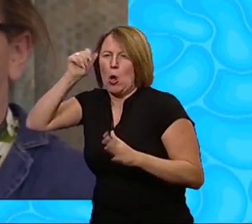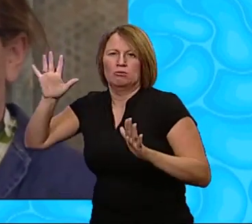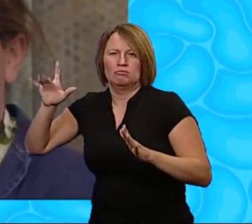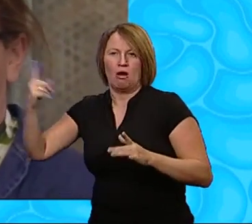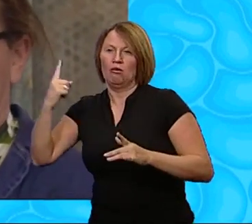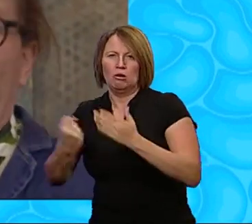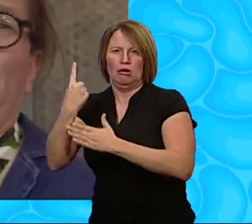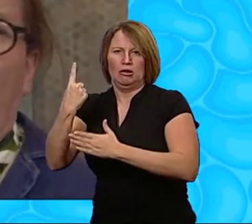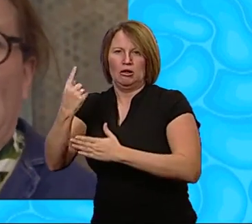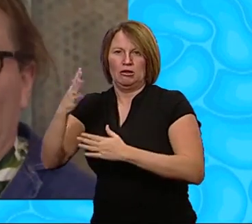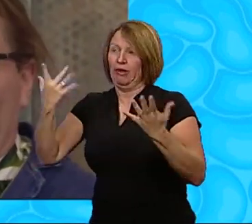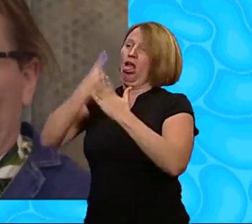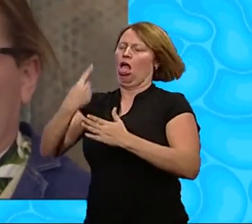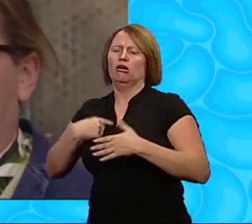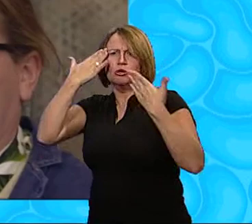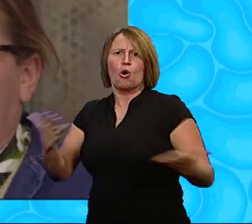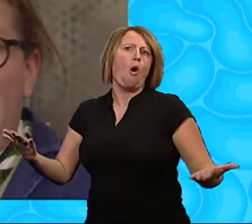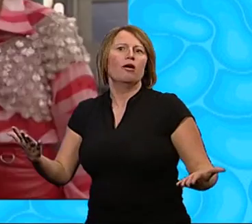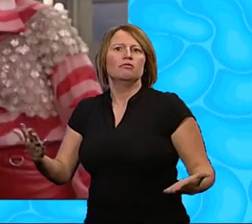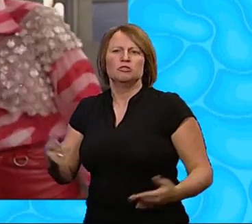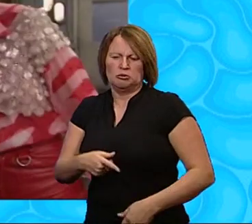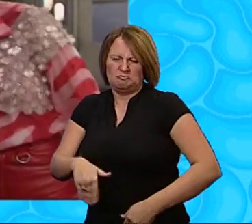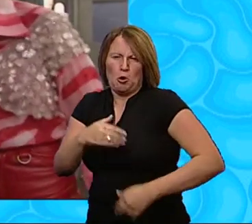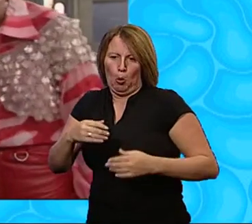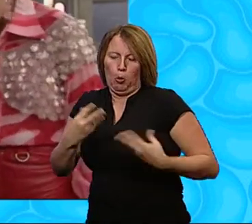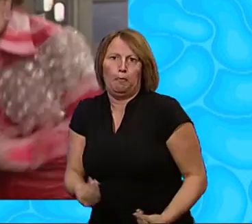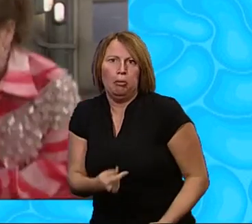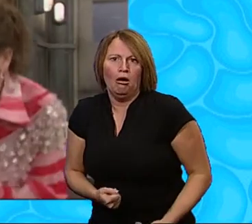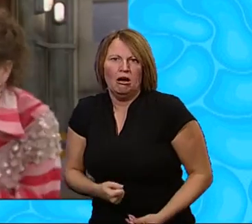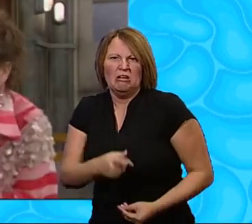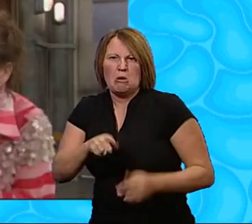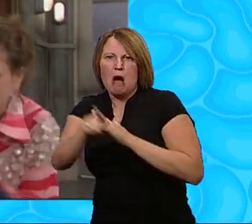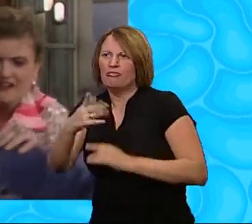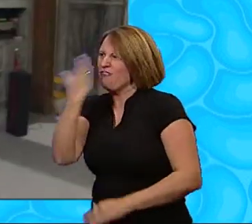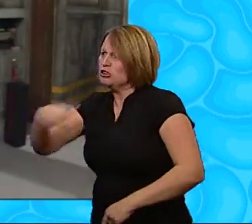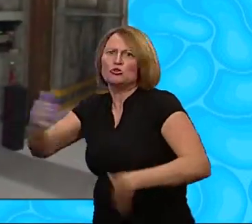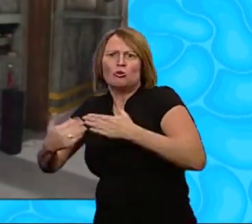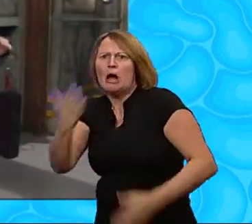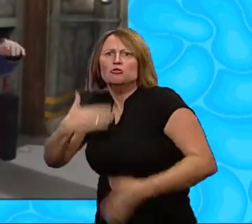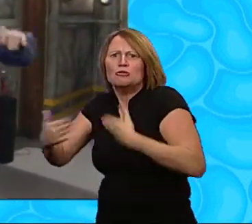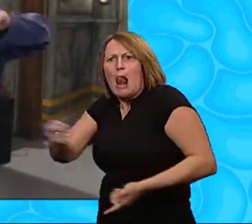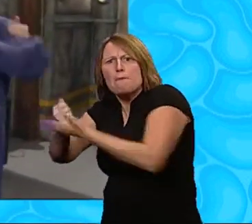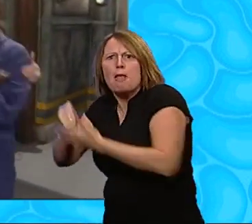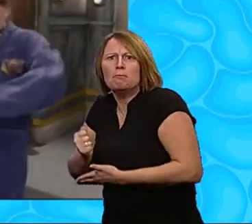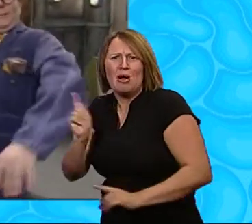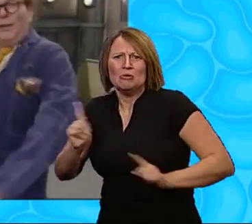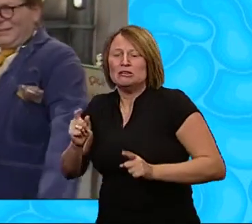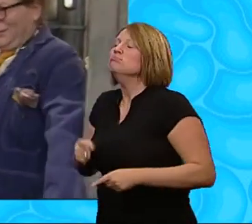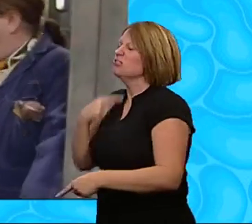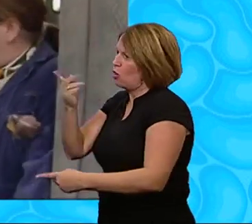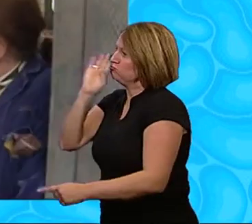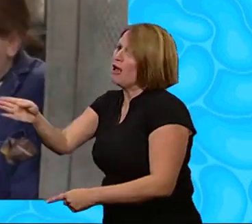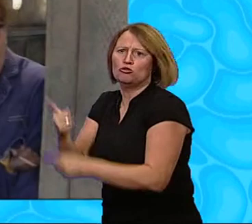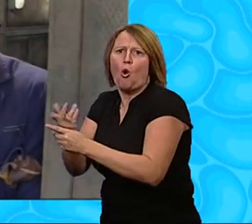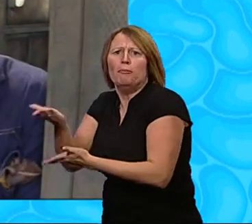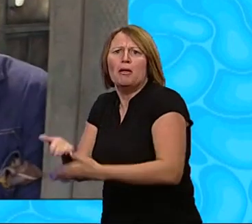to show up like this without any warning or You're such a wimp sometimes I'm not You've just got to go out and face her What? Tell it to her straight